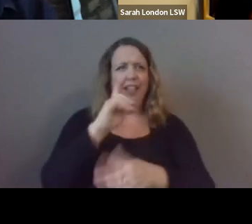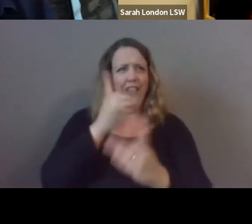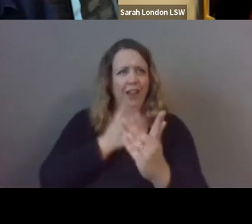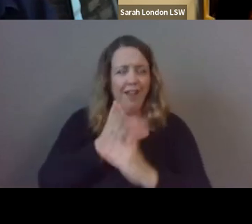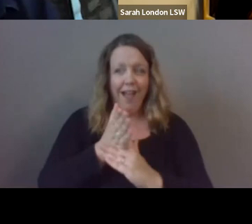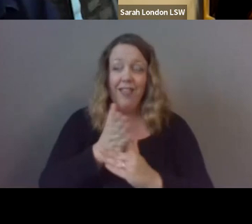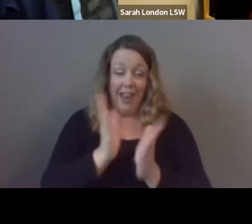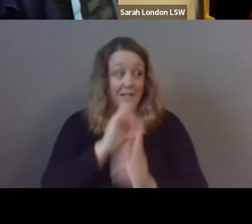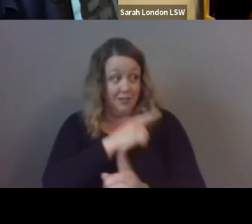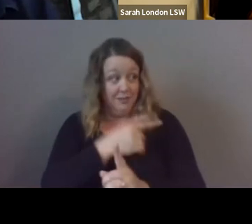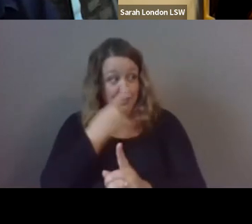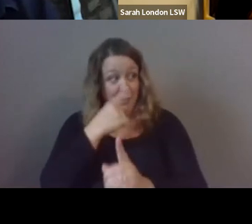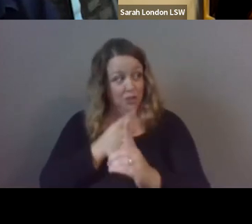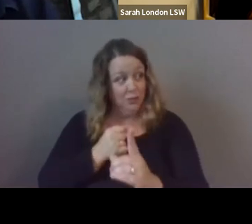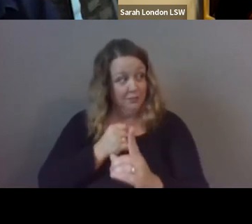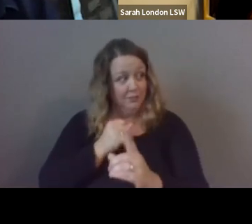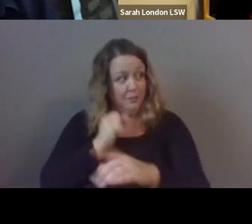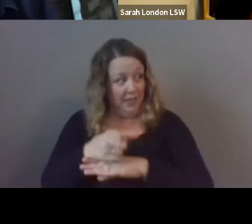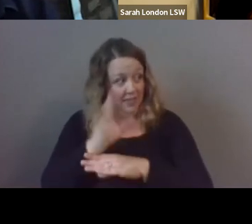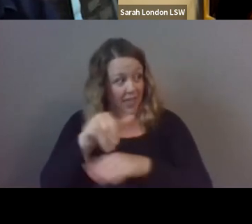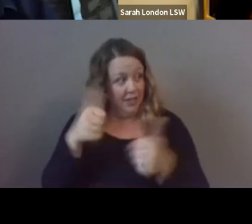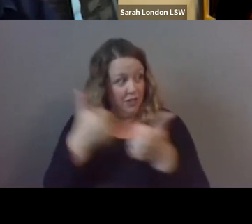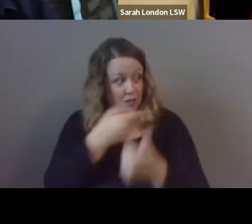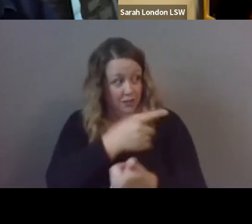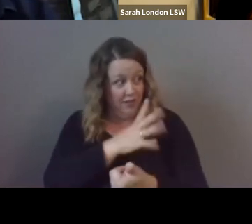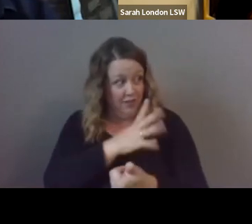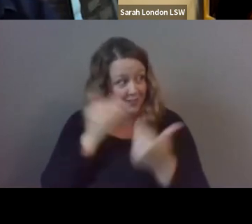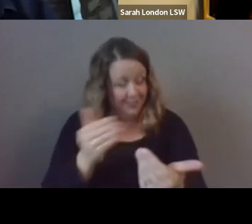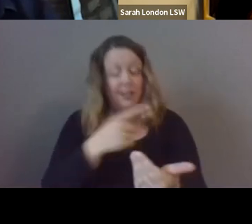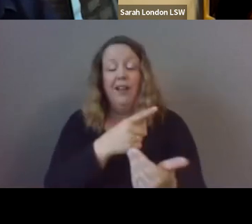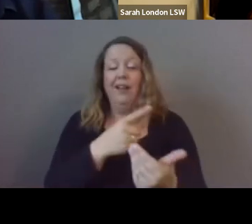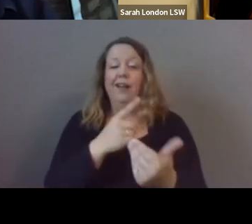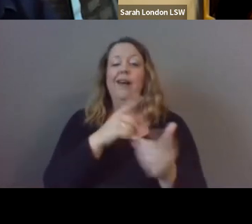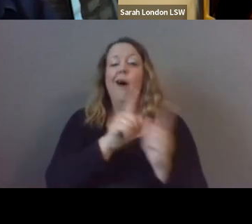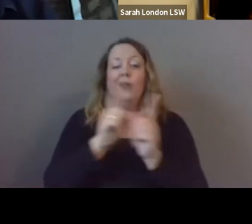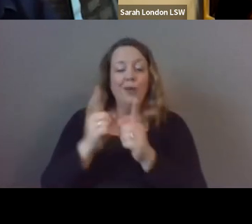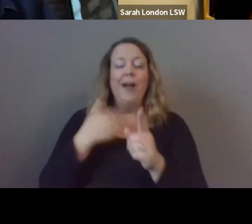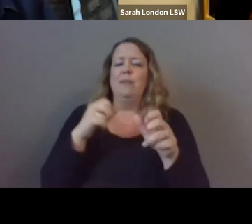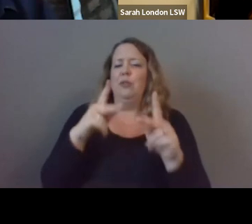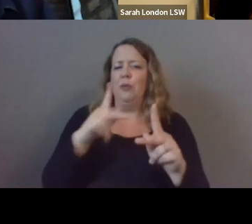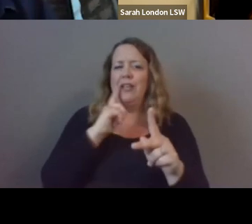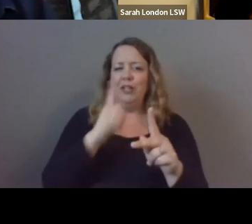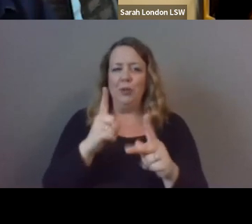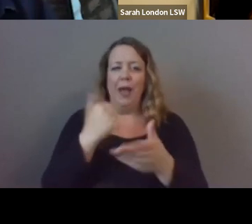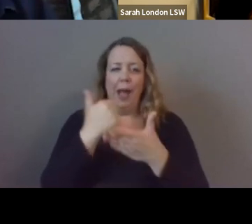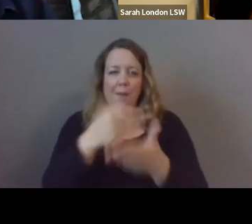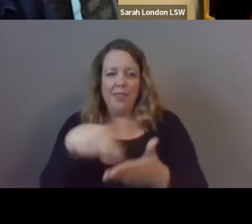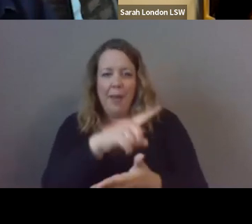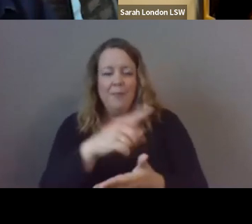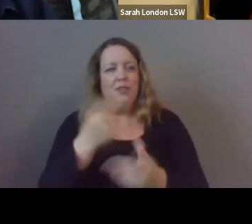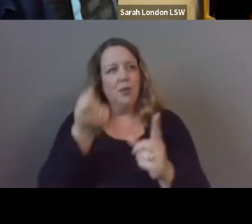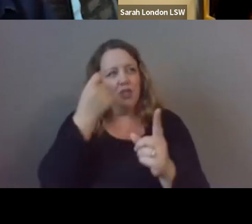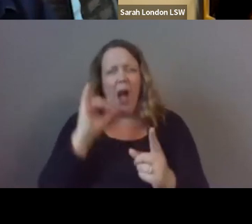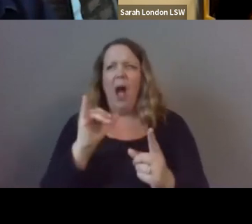overcome that challenge but you also have the opportunity to make the connection for them about how overcoming that